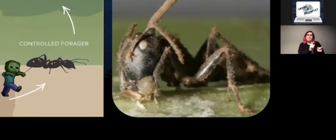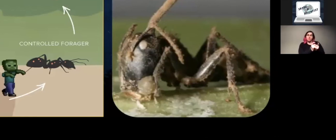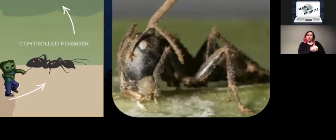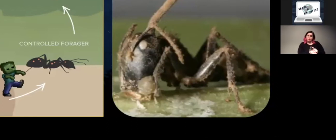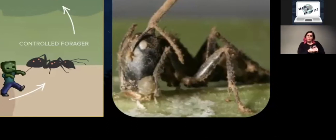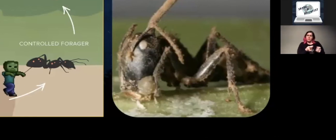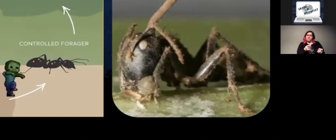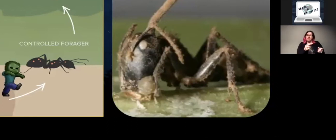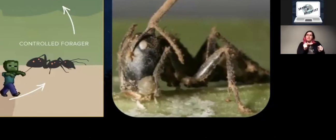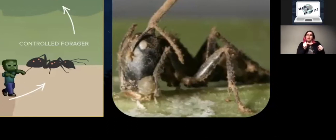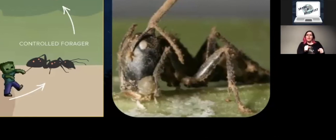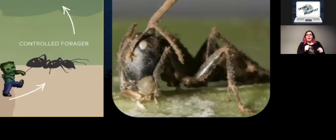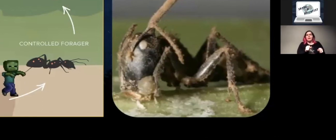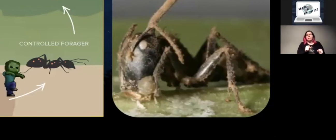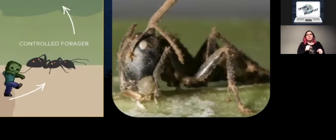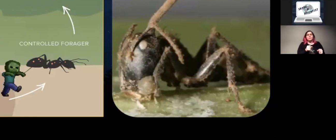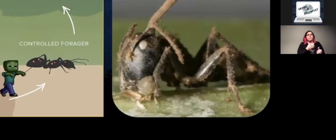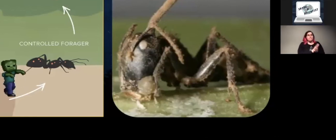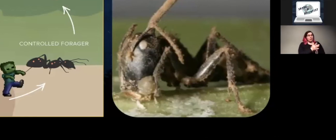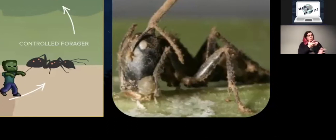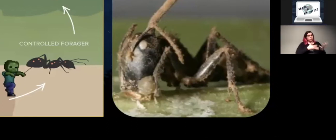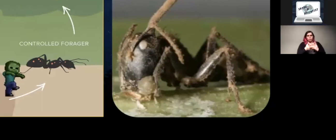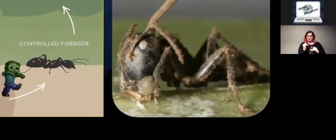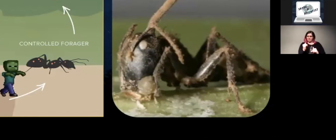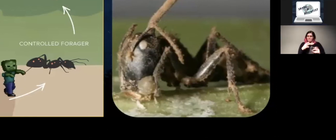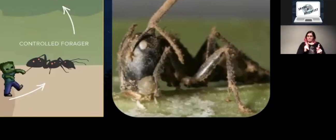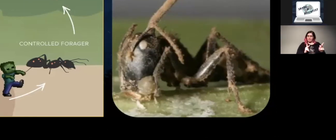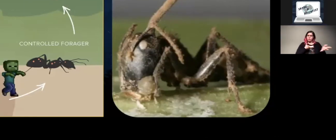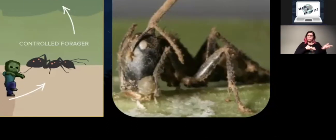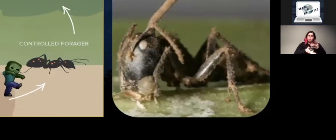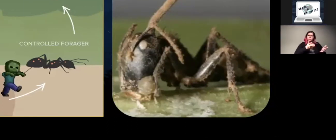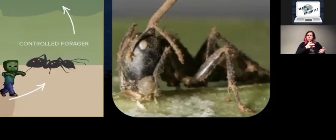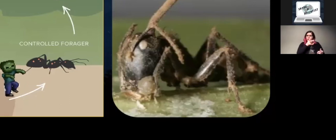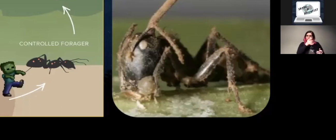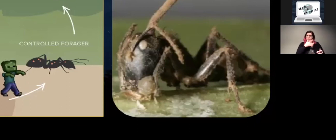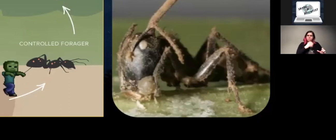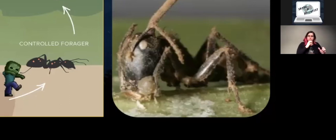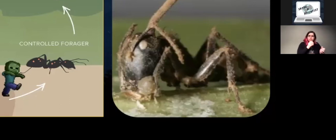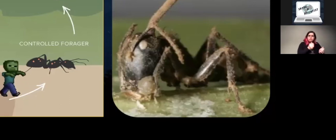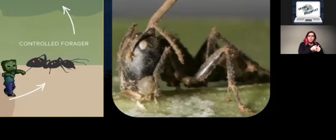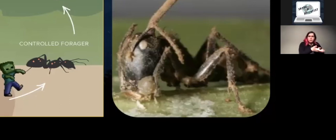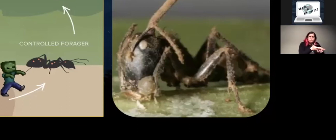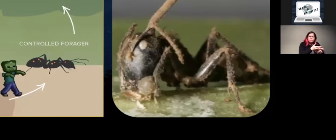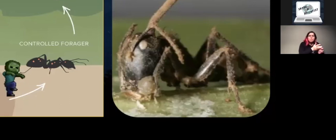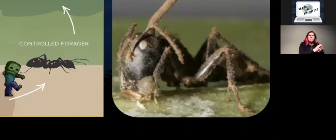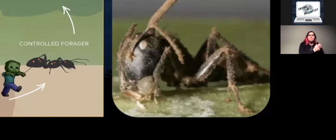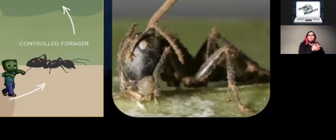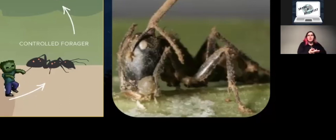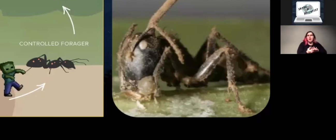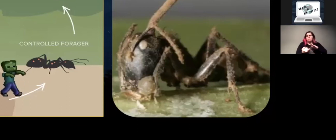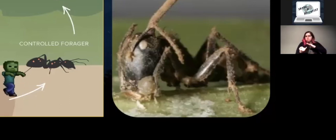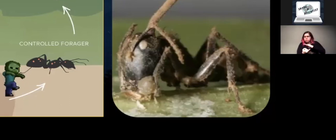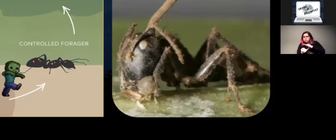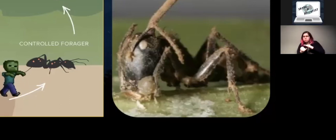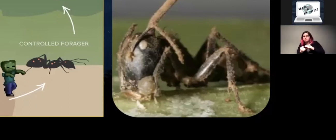going from very social creatures, just like you and me. Ants are very social, they like to communicate with one another to very asocial, meaning they